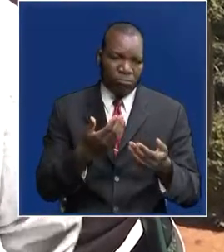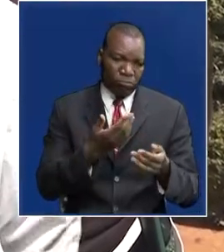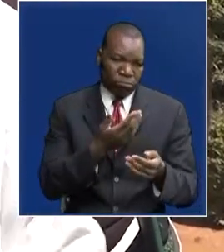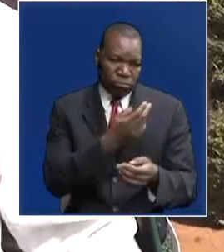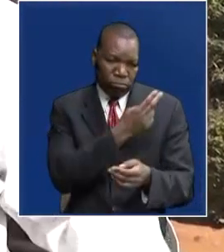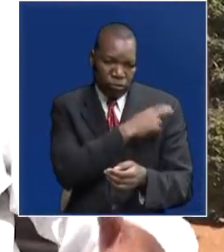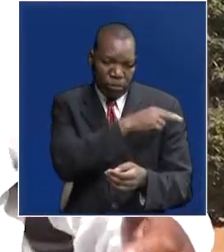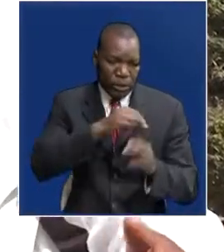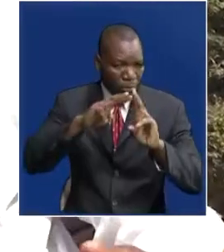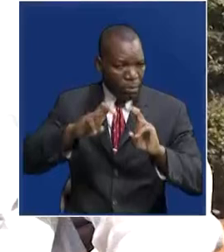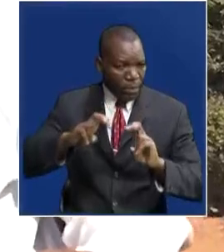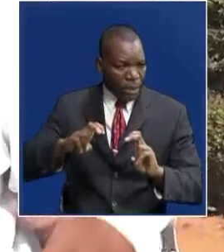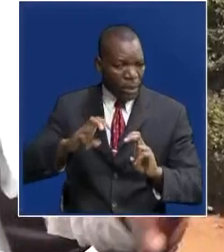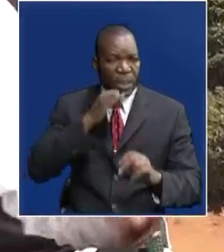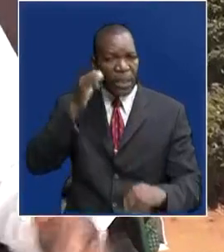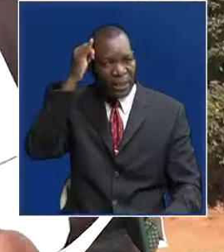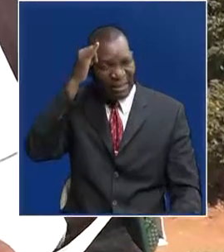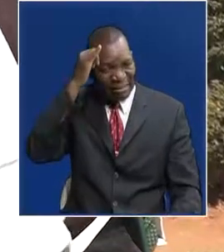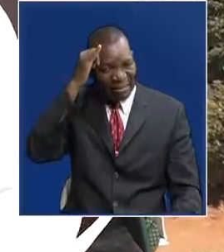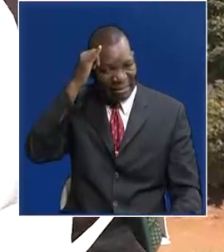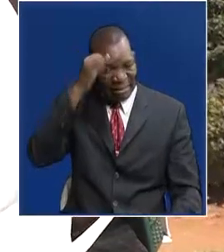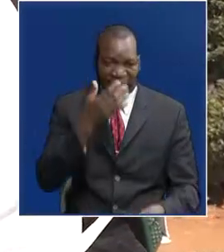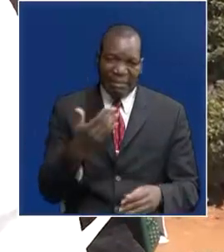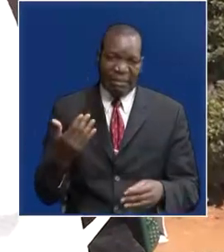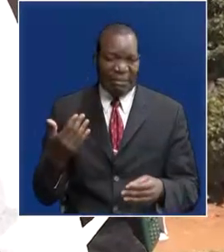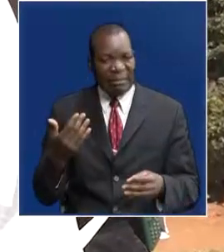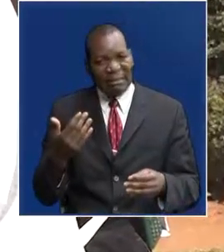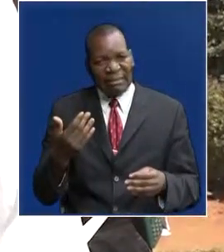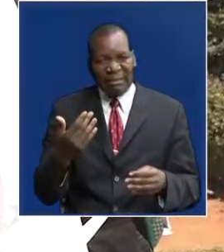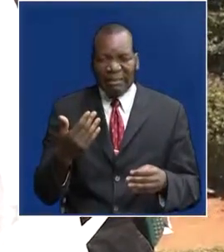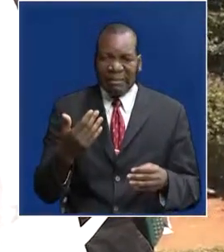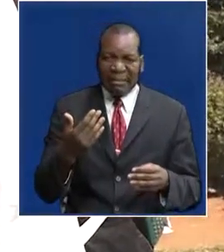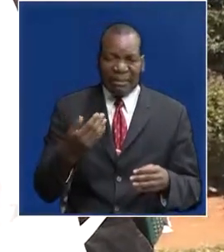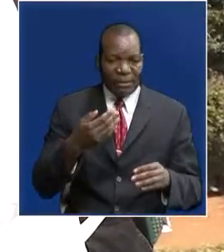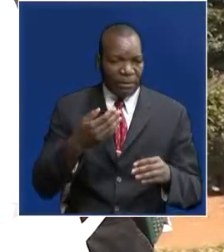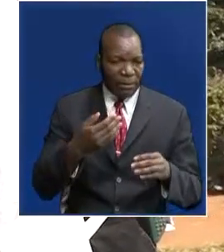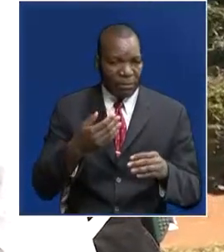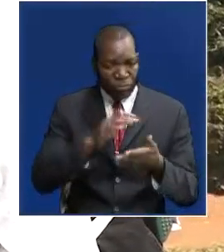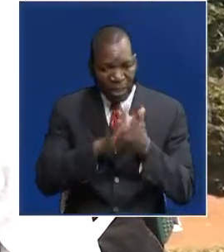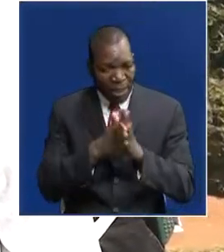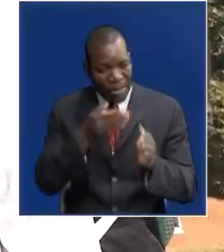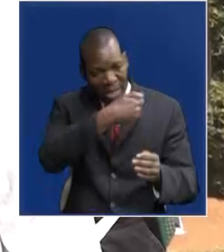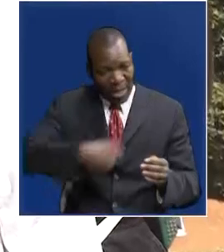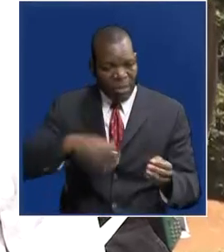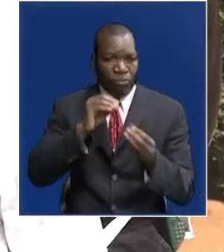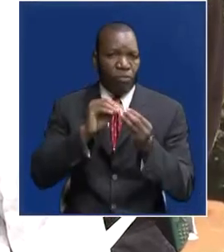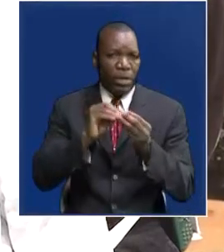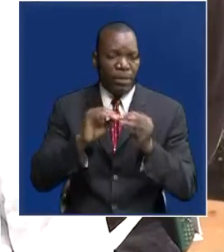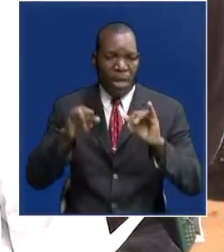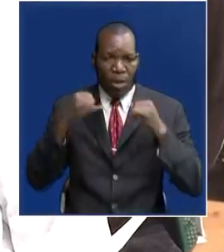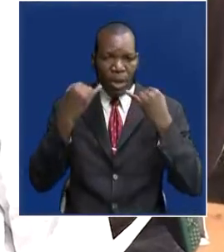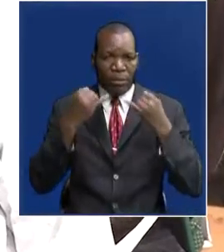But yesterday things deteriorated to the west. And we were informed